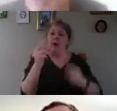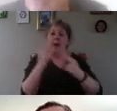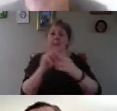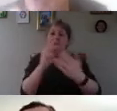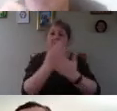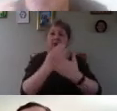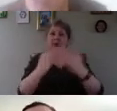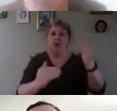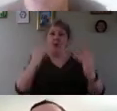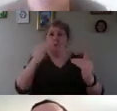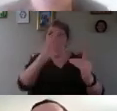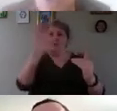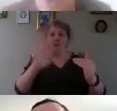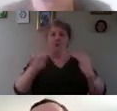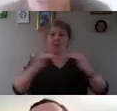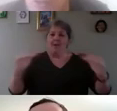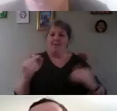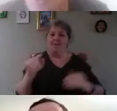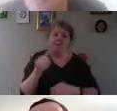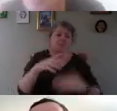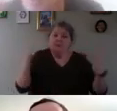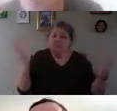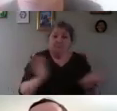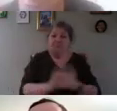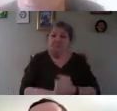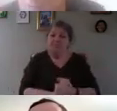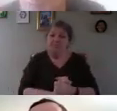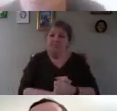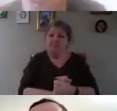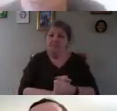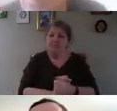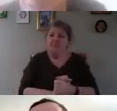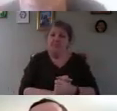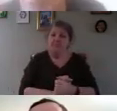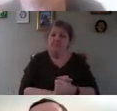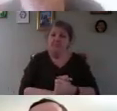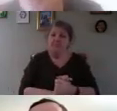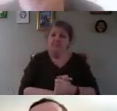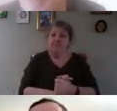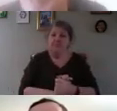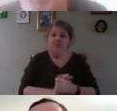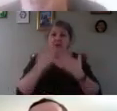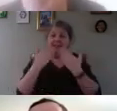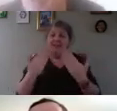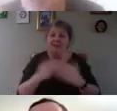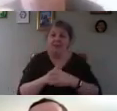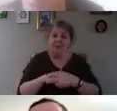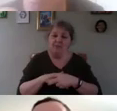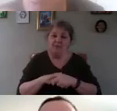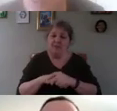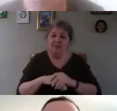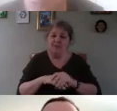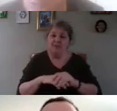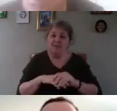level I'll show to you afterwards but Claudia played a blinder thank you very much Claudia because